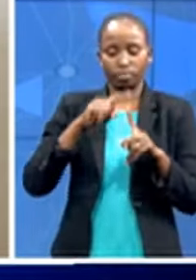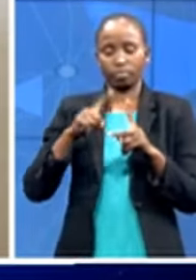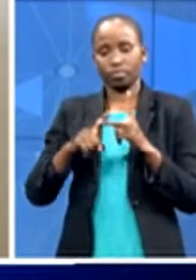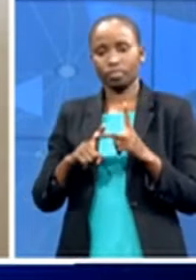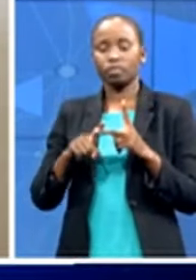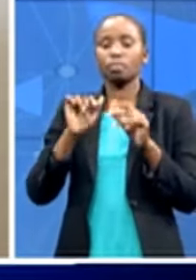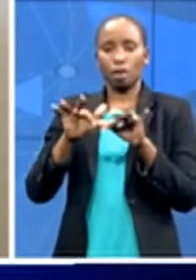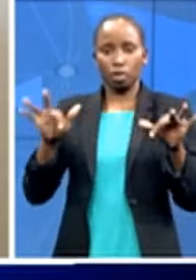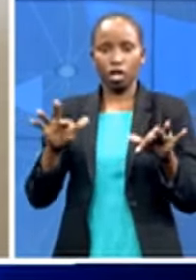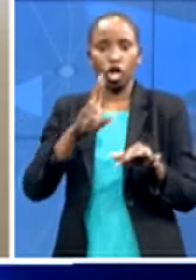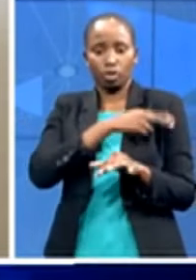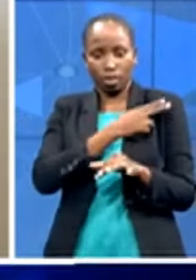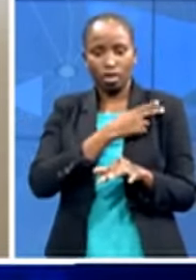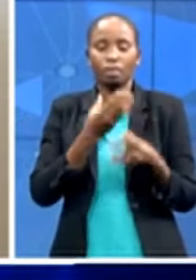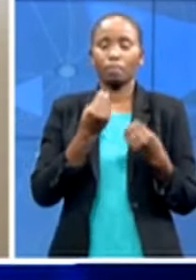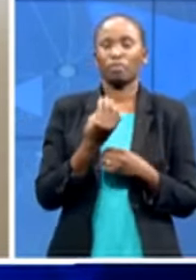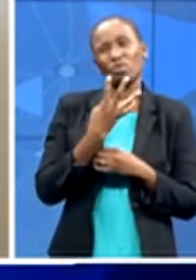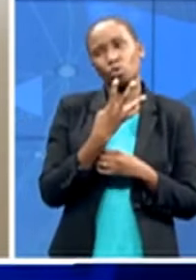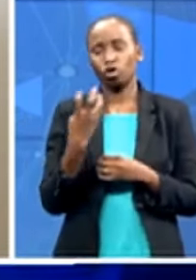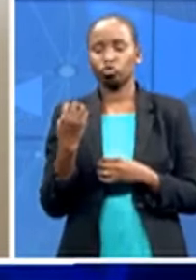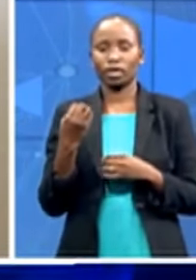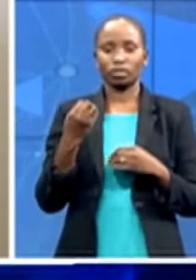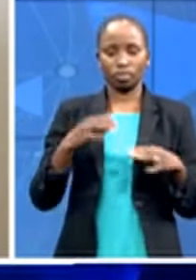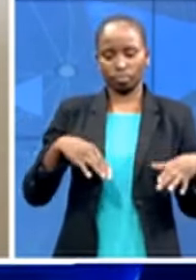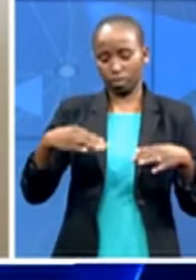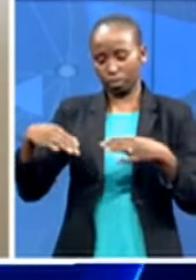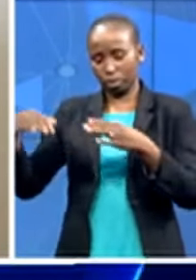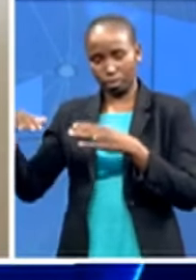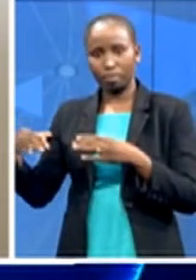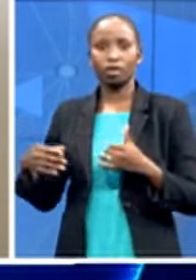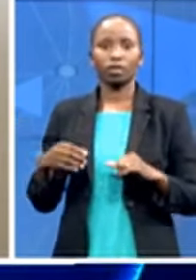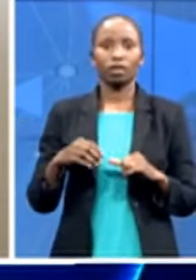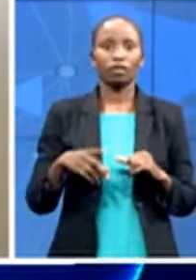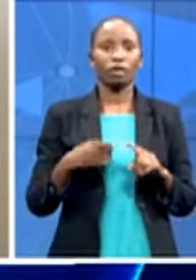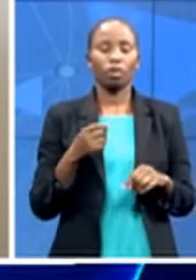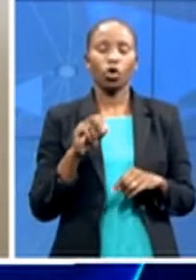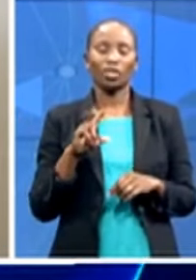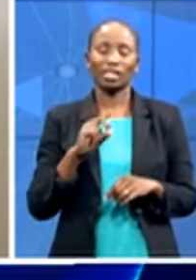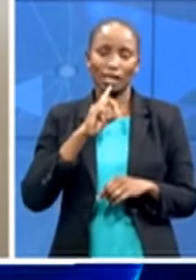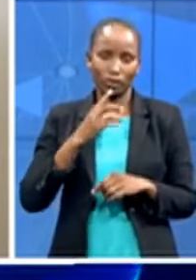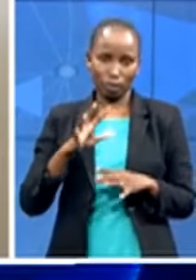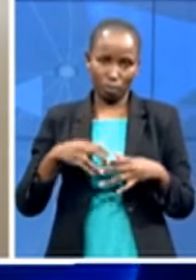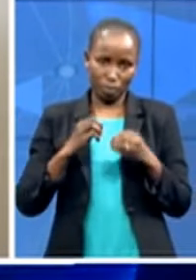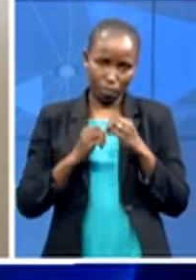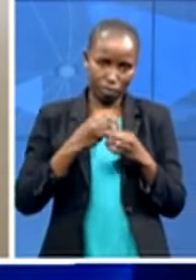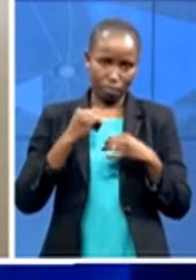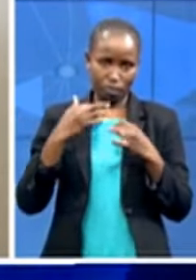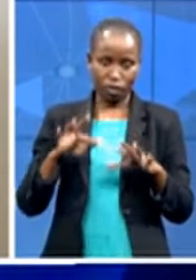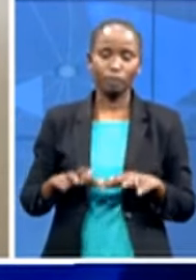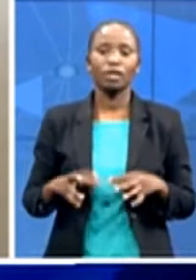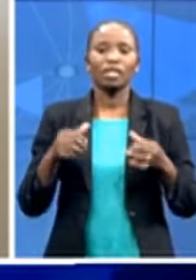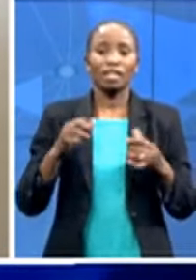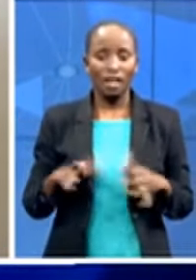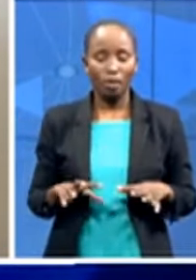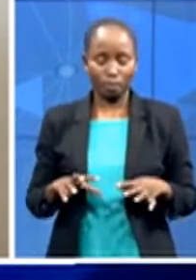of the 18 000 that have been produced and that's when we also then ran into some of the challenges um on the